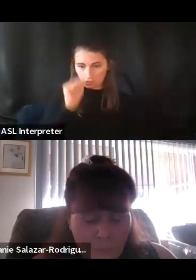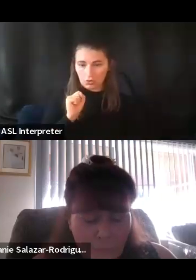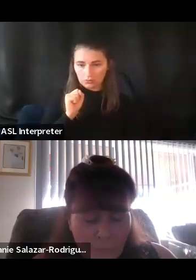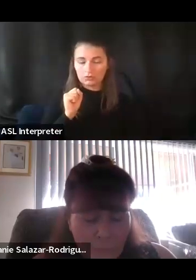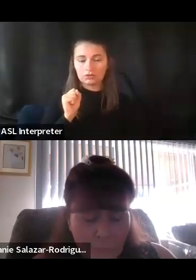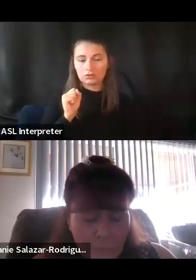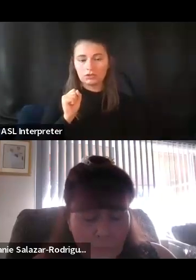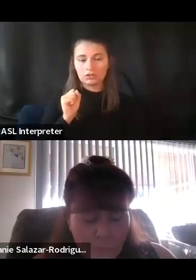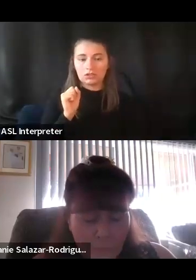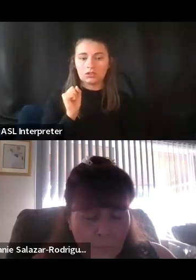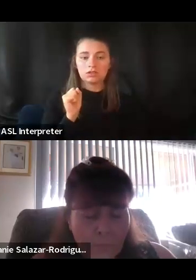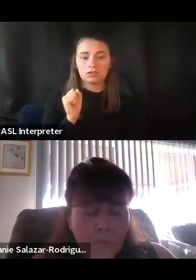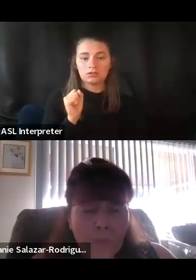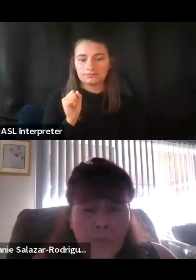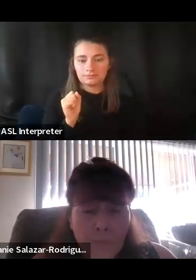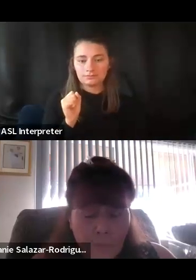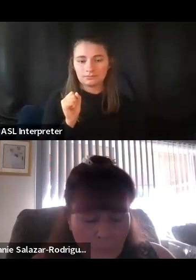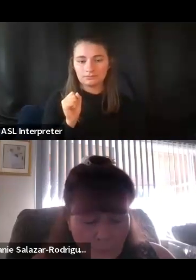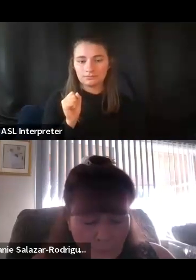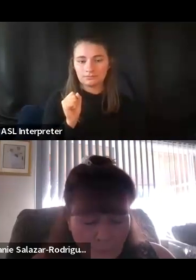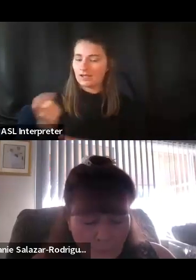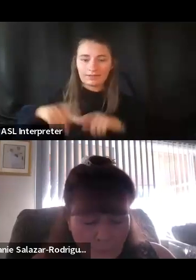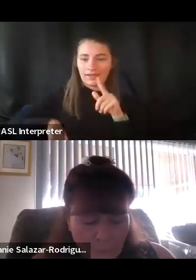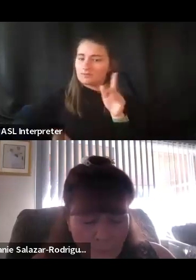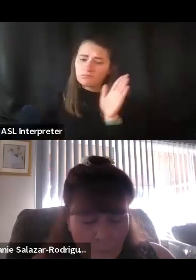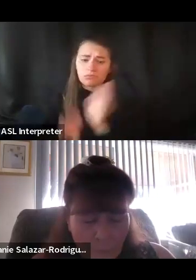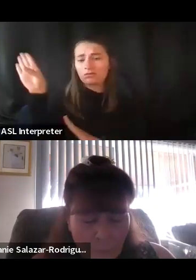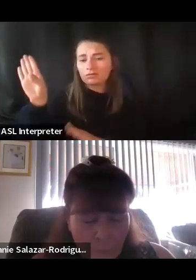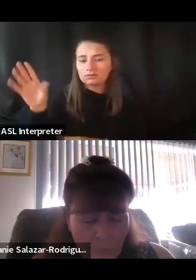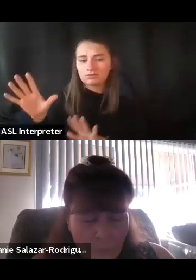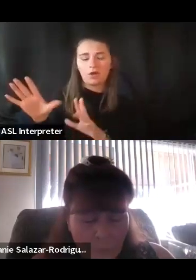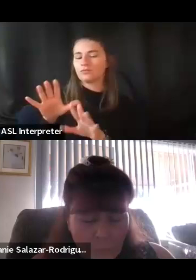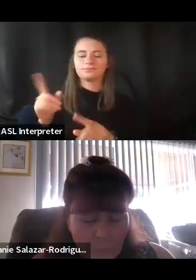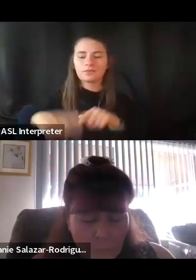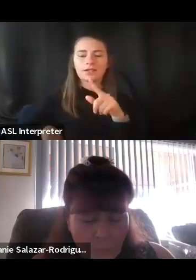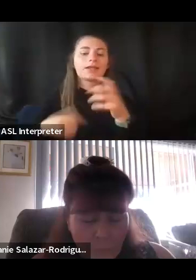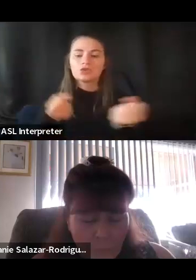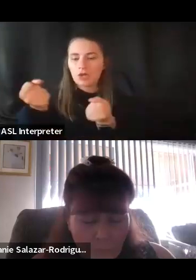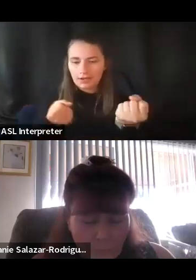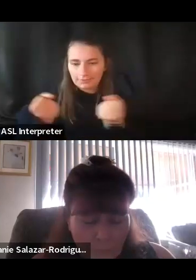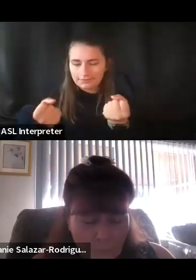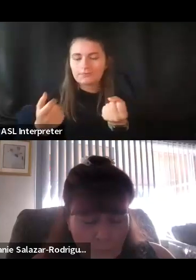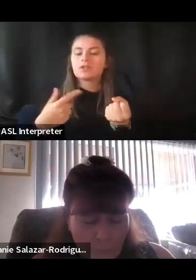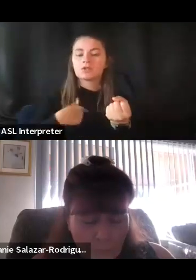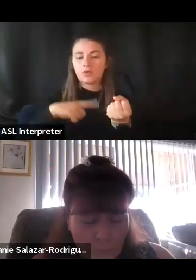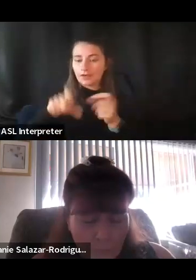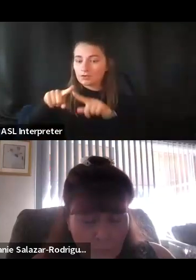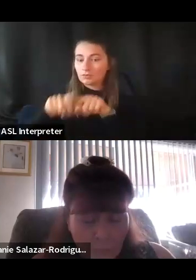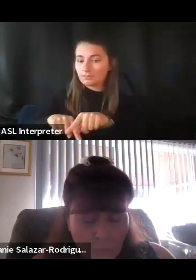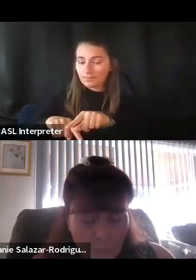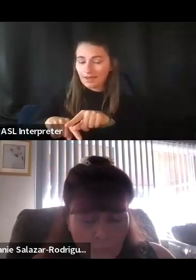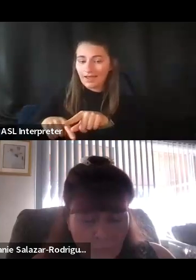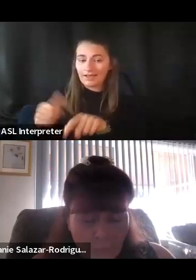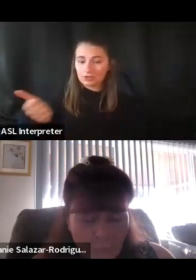can't drive. So I have to depend on transportation. And transportation in Colorado Springs is not